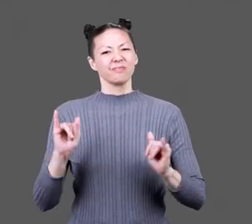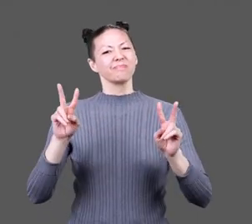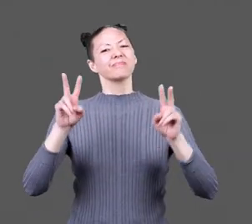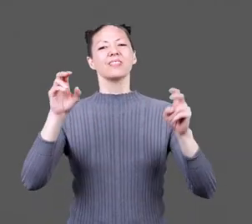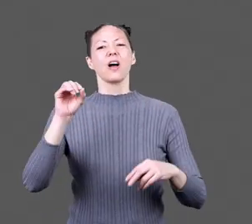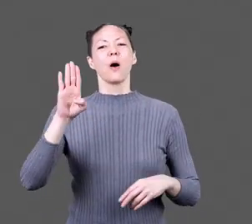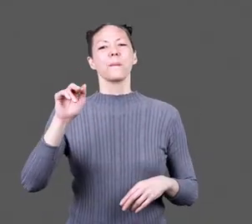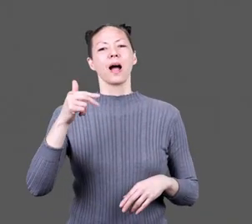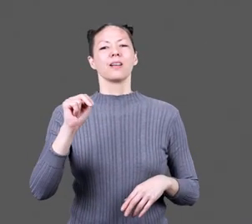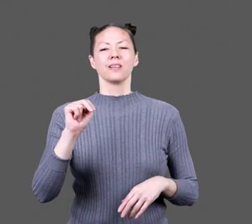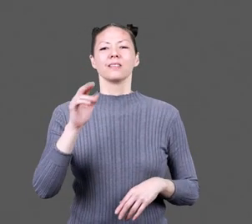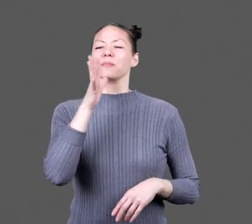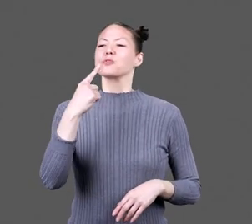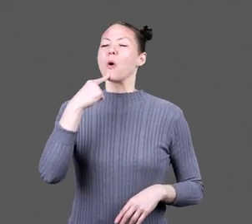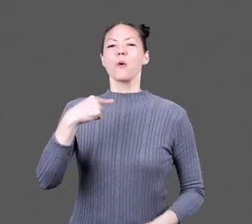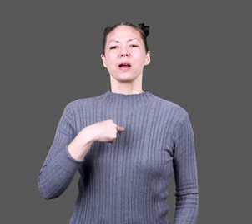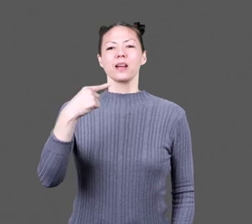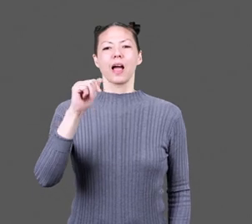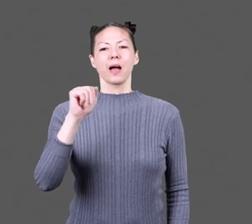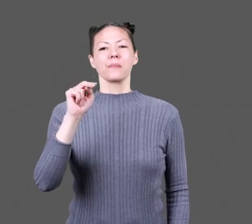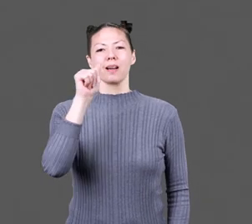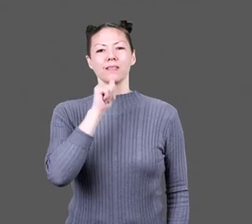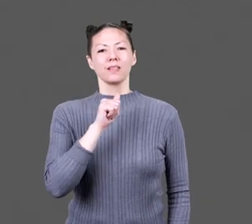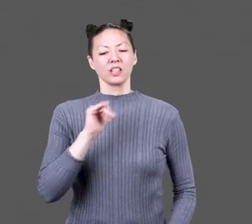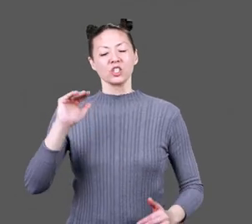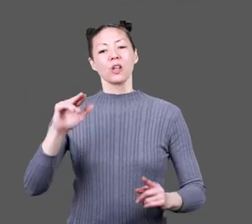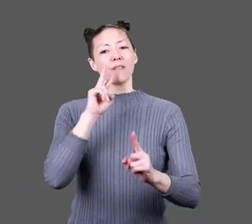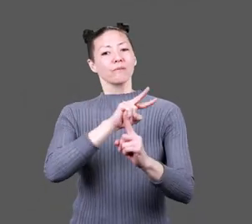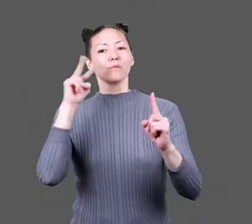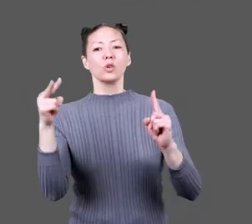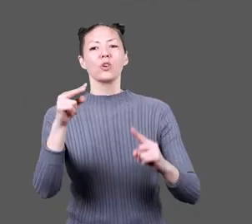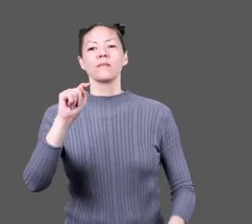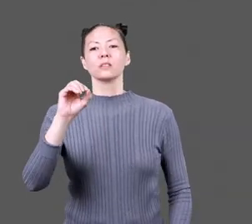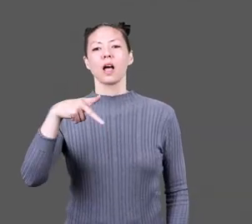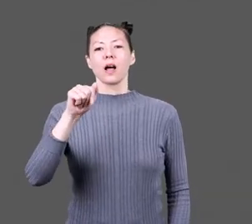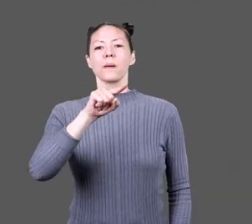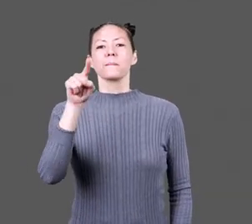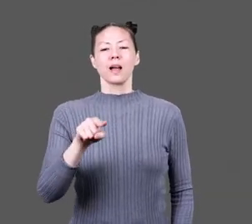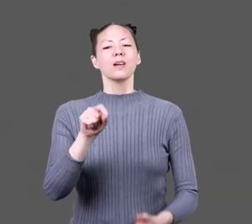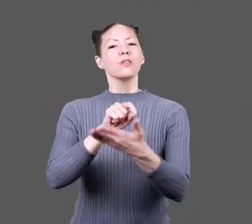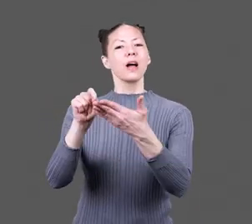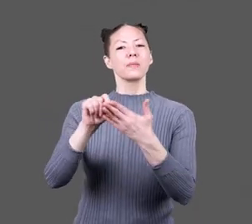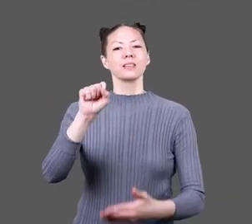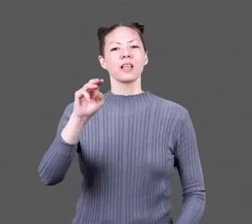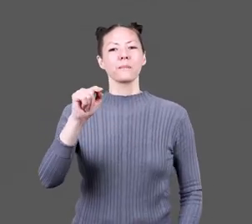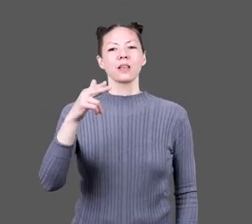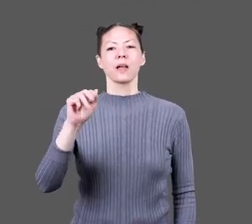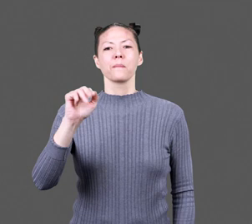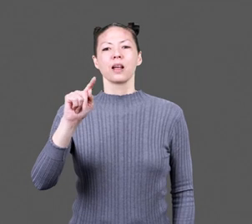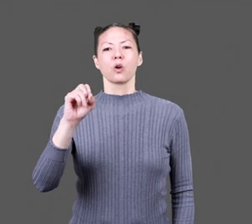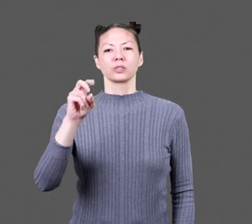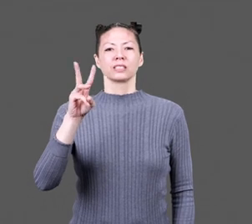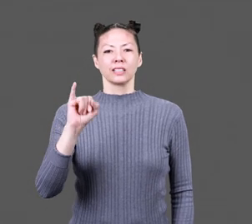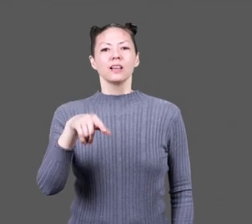This has been Oba-chan told me gamen. A child's view of topaz. Written by